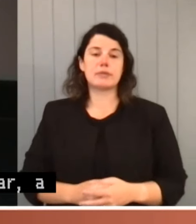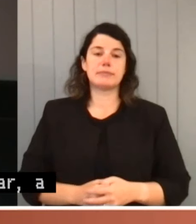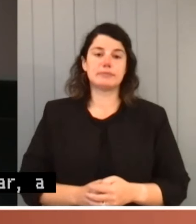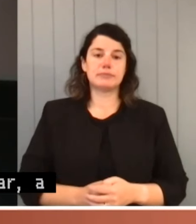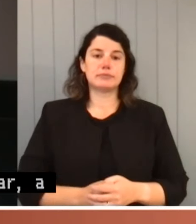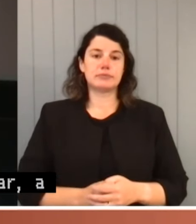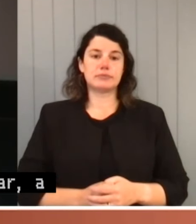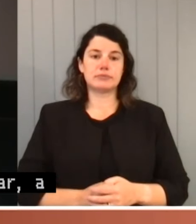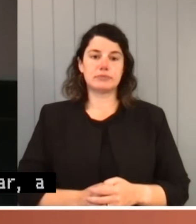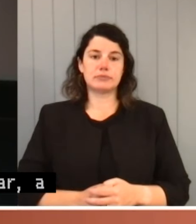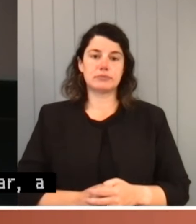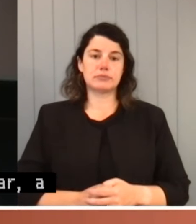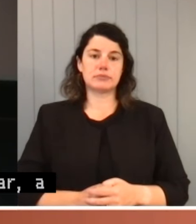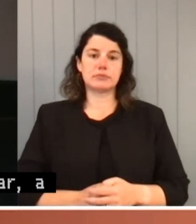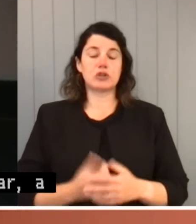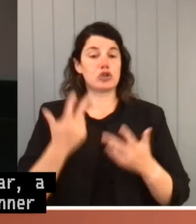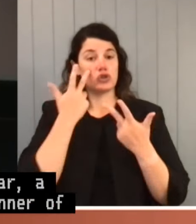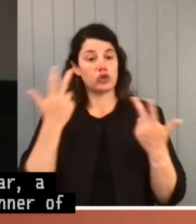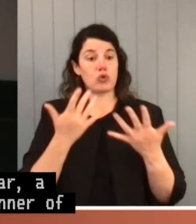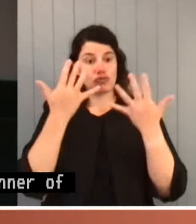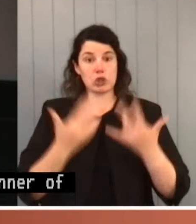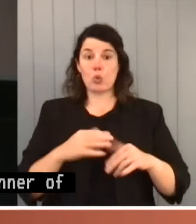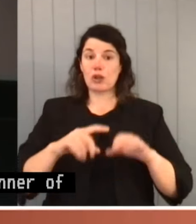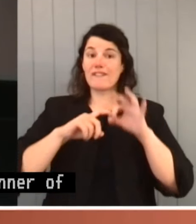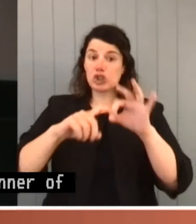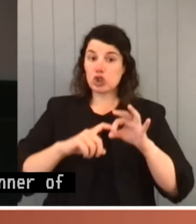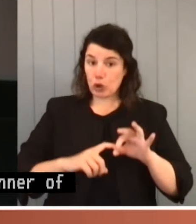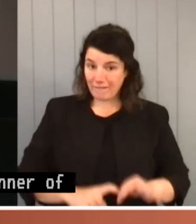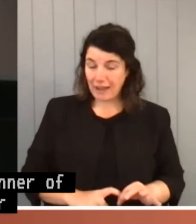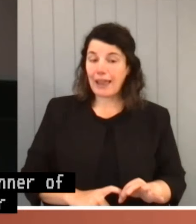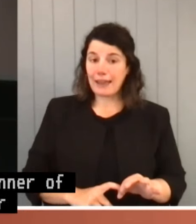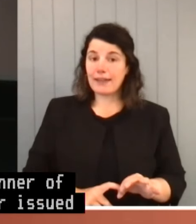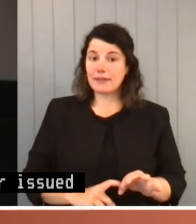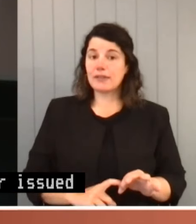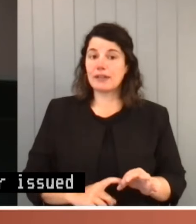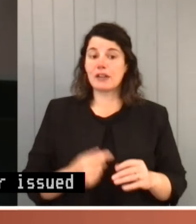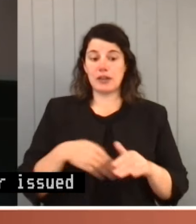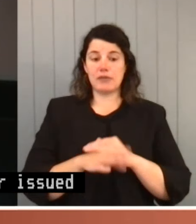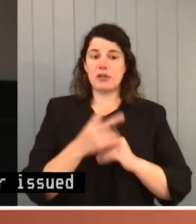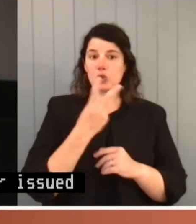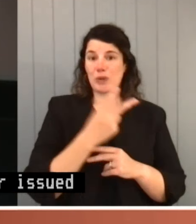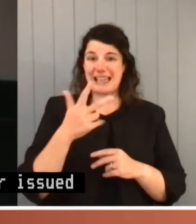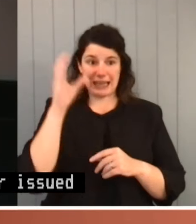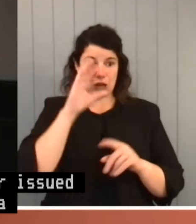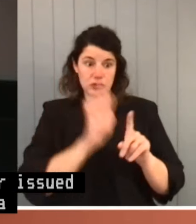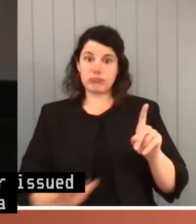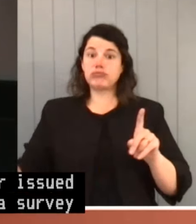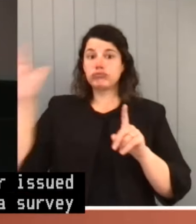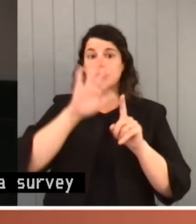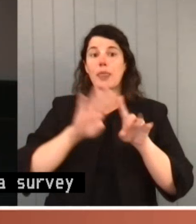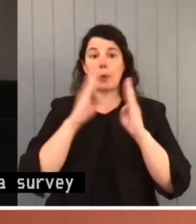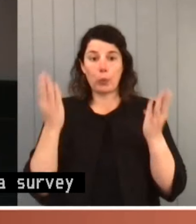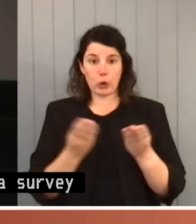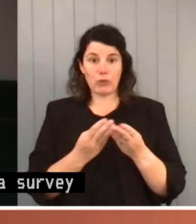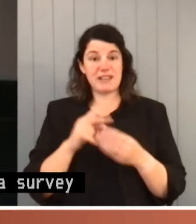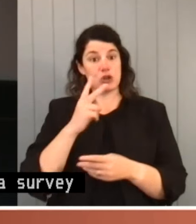issued reflecting the results of a survey-based methodology which has been conducted in 28 countries around the world, and this was its 23rd year.